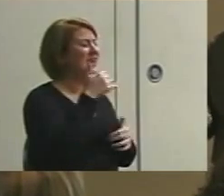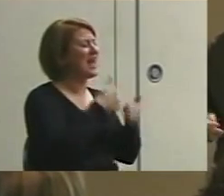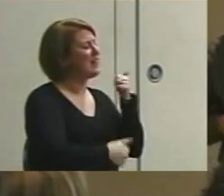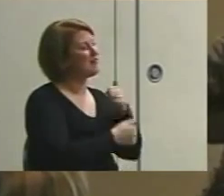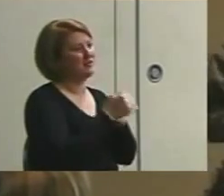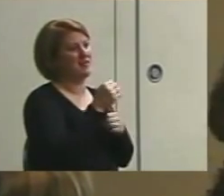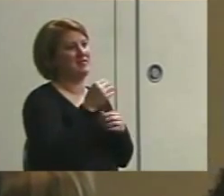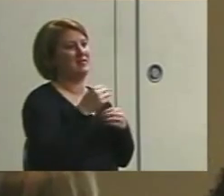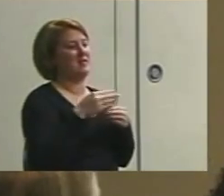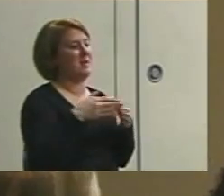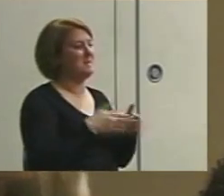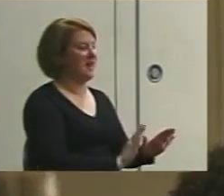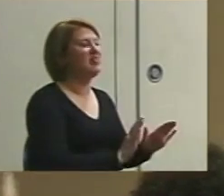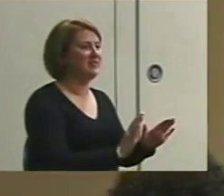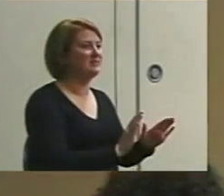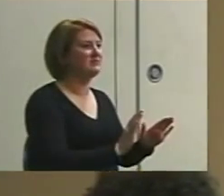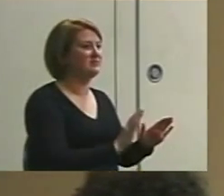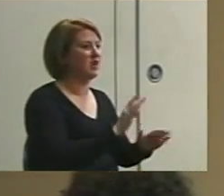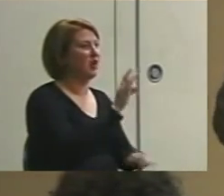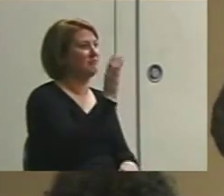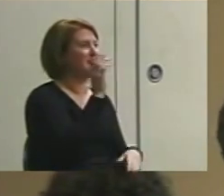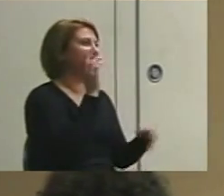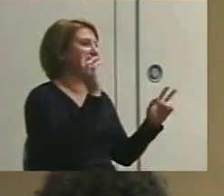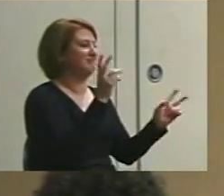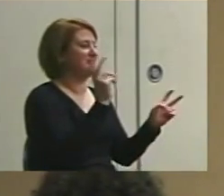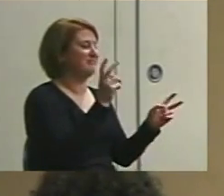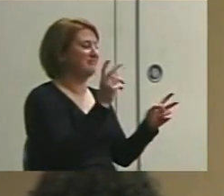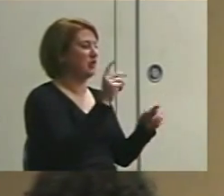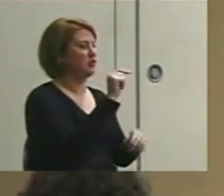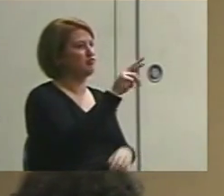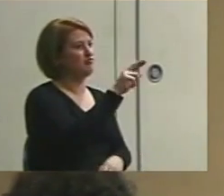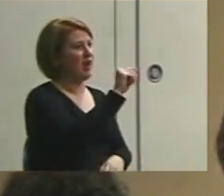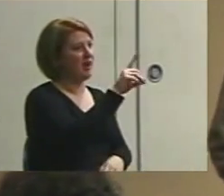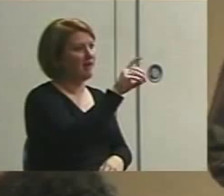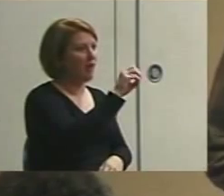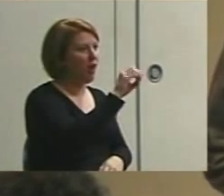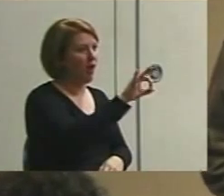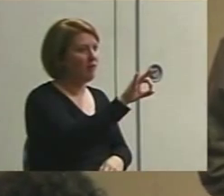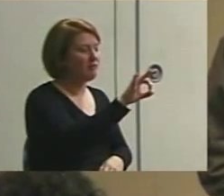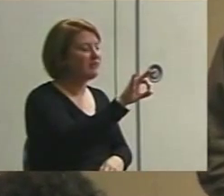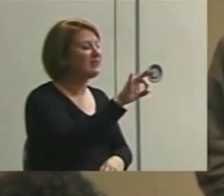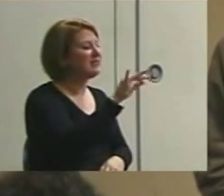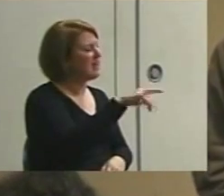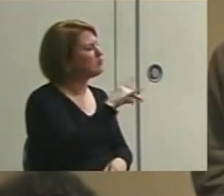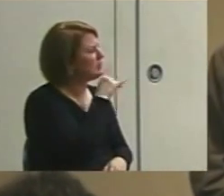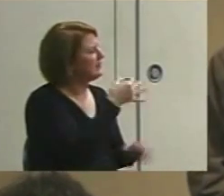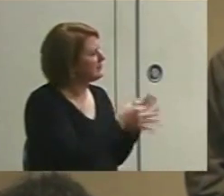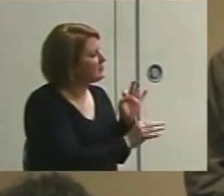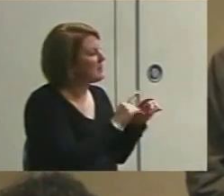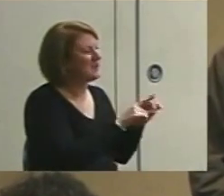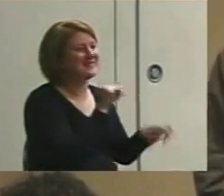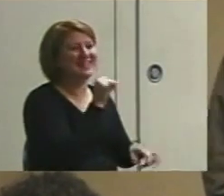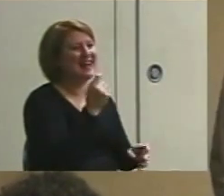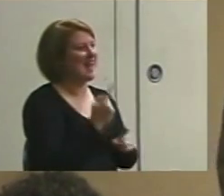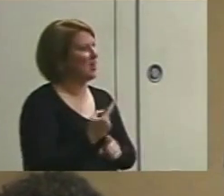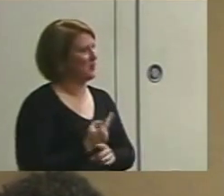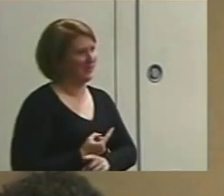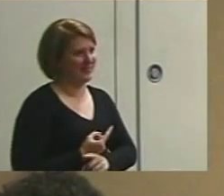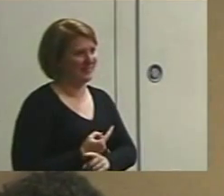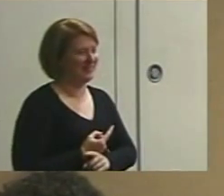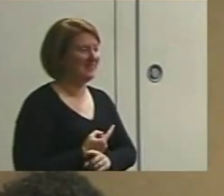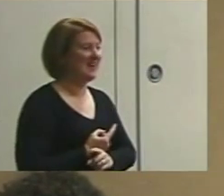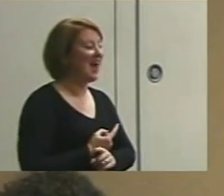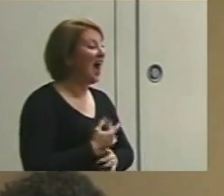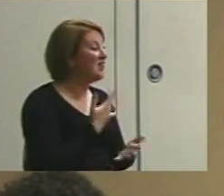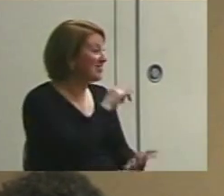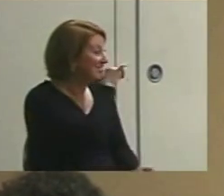methods a trade-off between that would really be simple but it's not really accurate. I would love